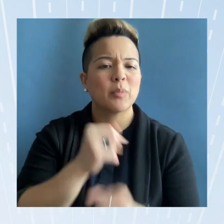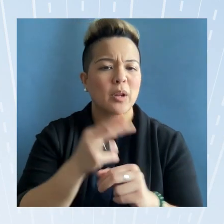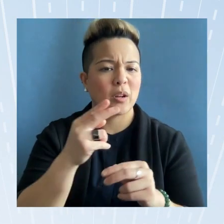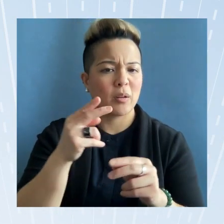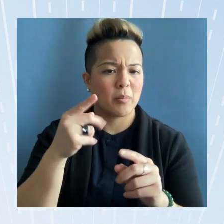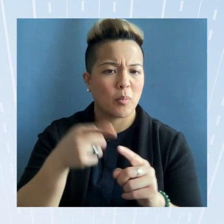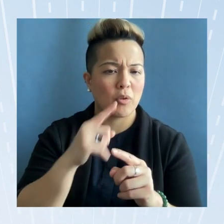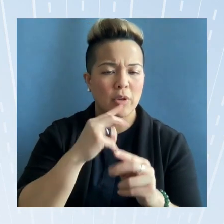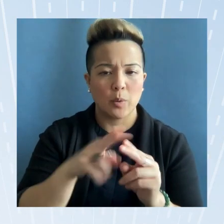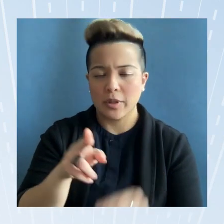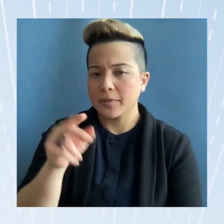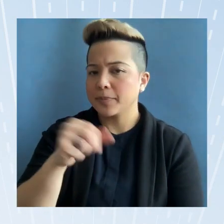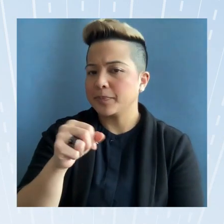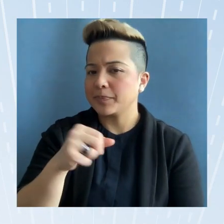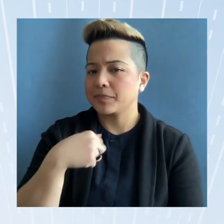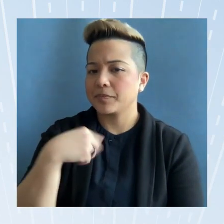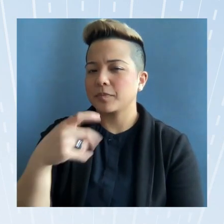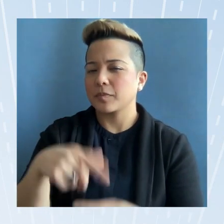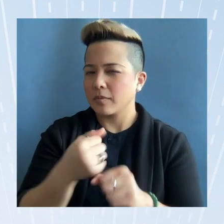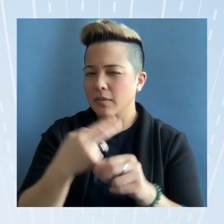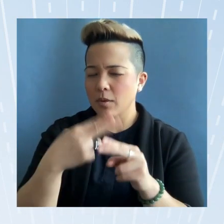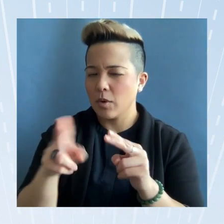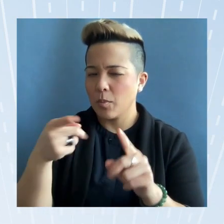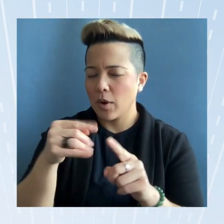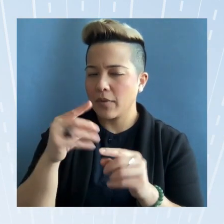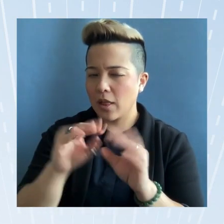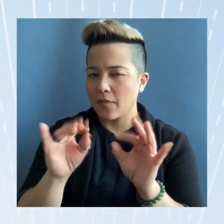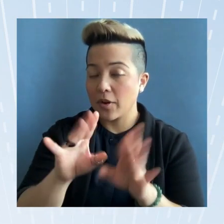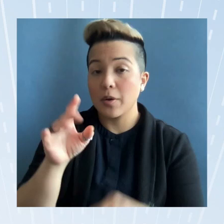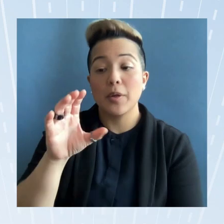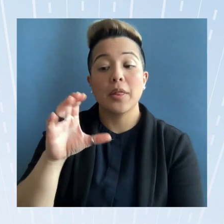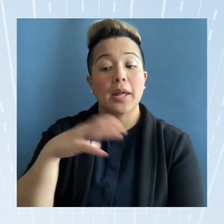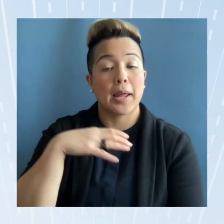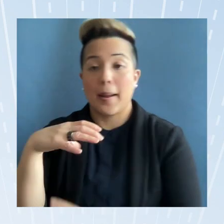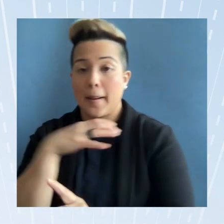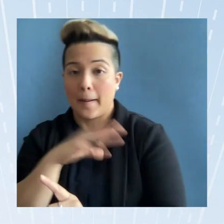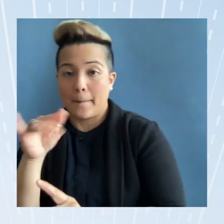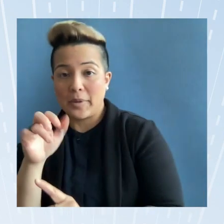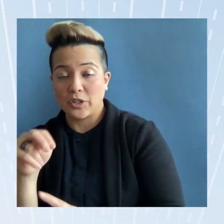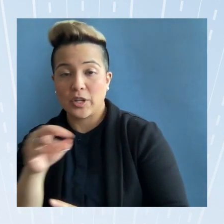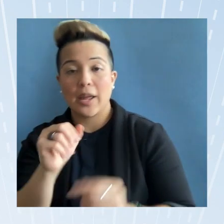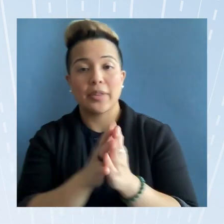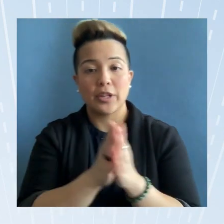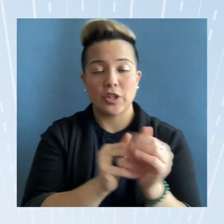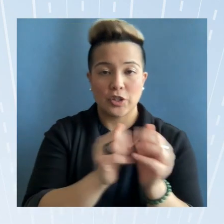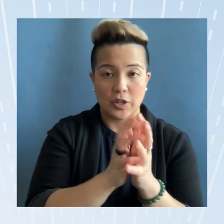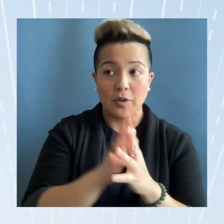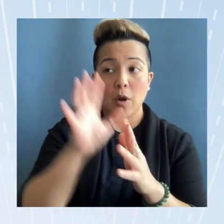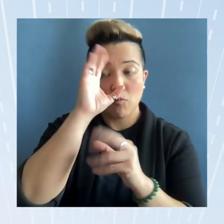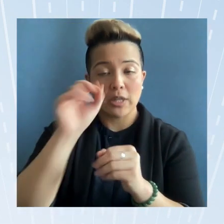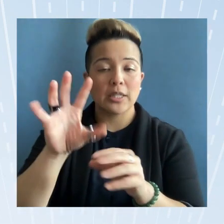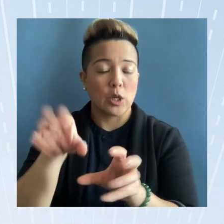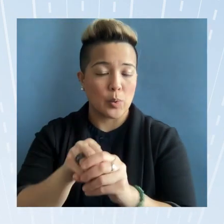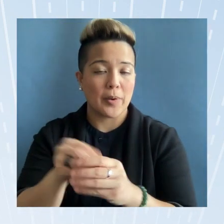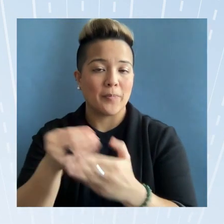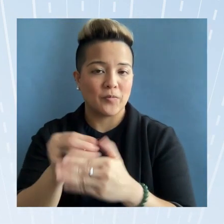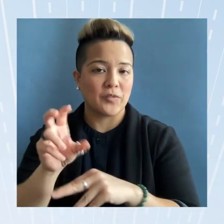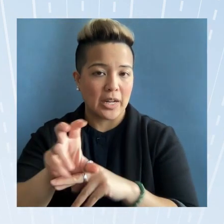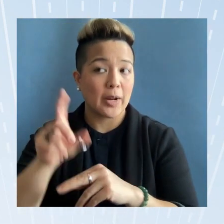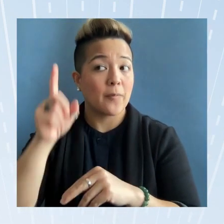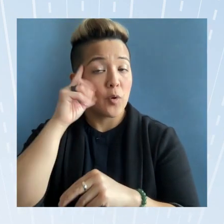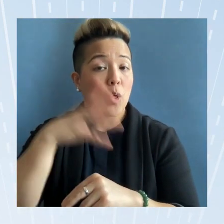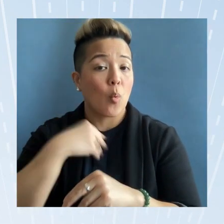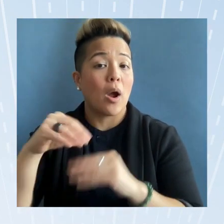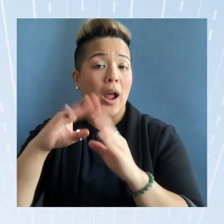yeah I'm just gonna make make a point of clarification so the commission and the initiative the president has included funding for the White House